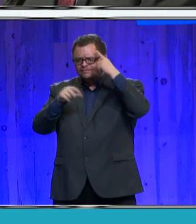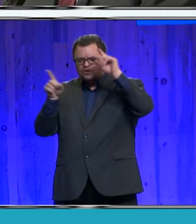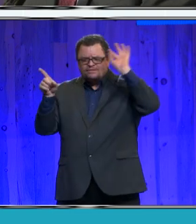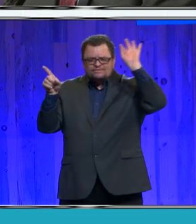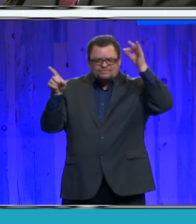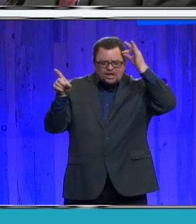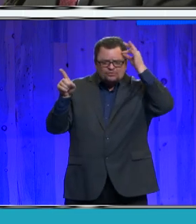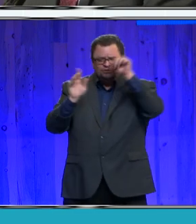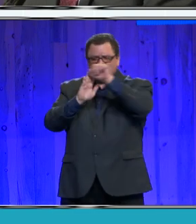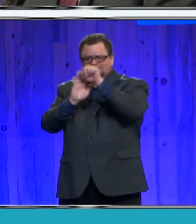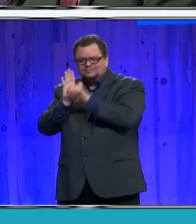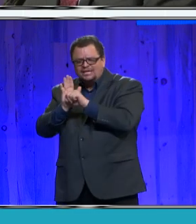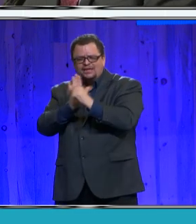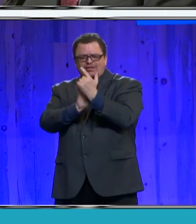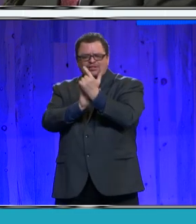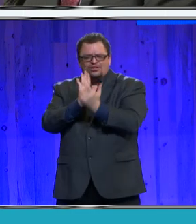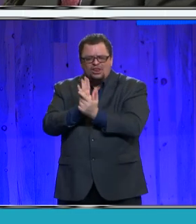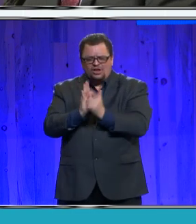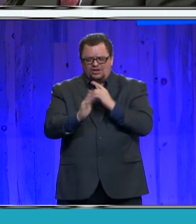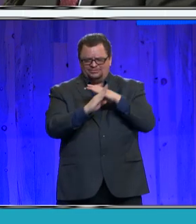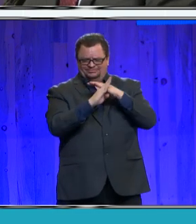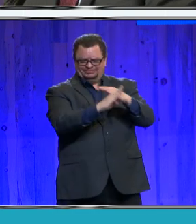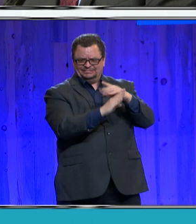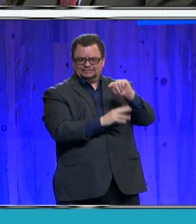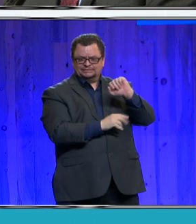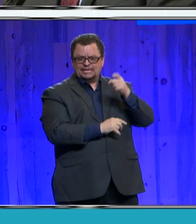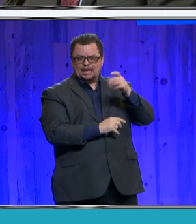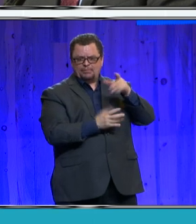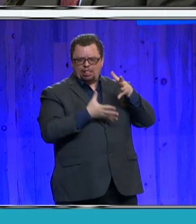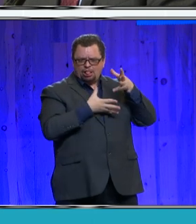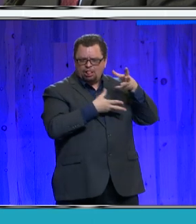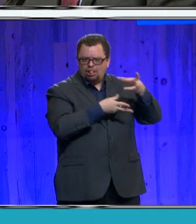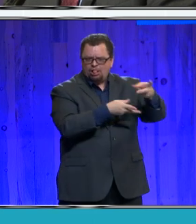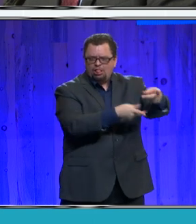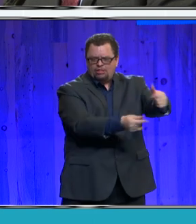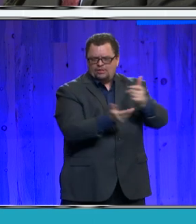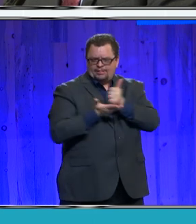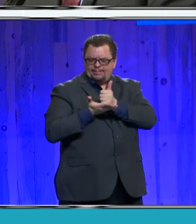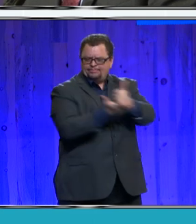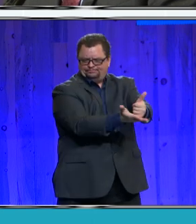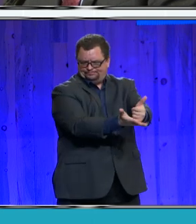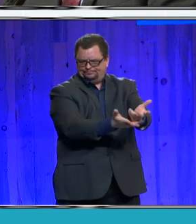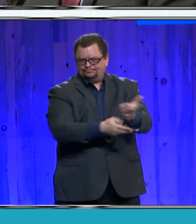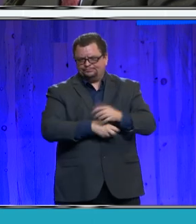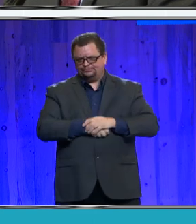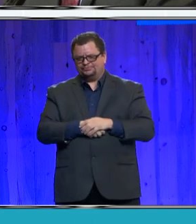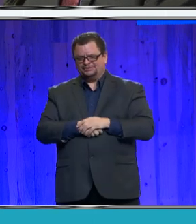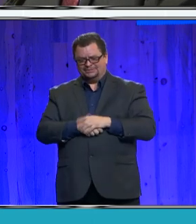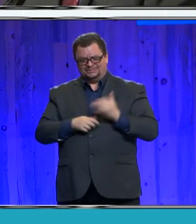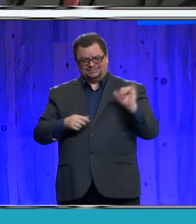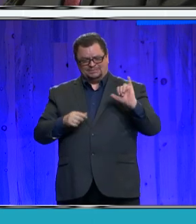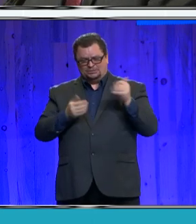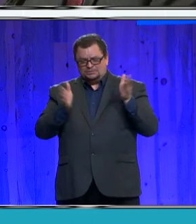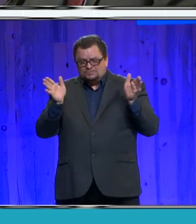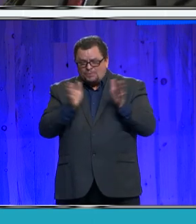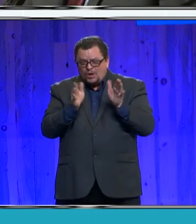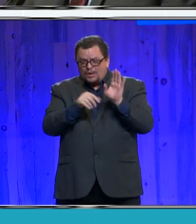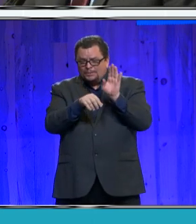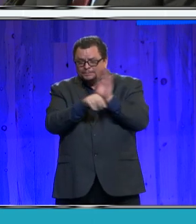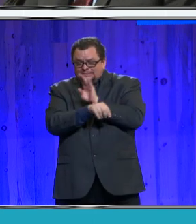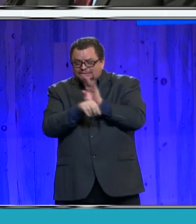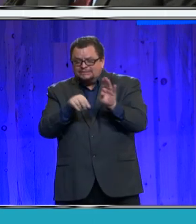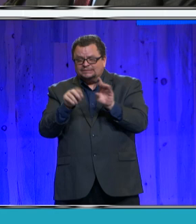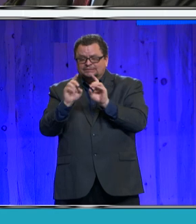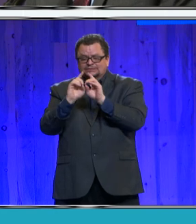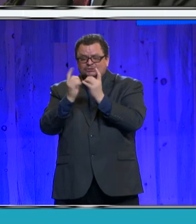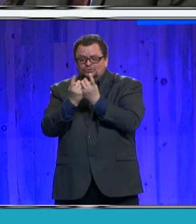taxpayer dollars on litigation matters. And finally, I thank our Small Business Development Center and Pikes Peak Workforce Center who